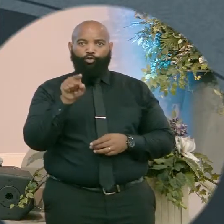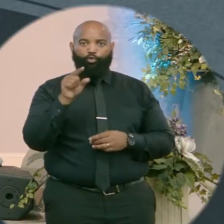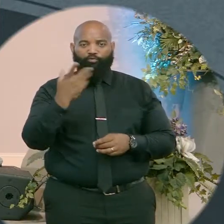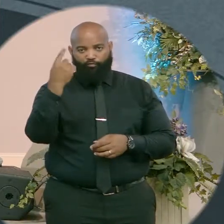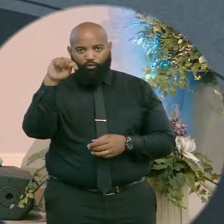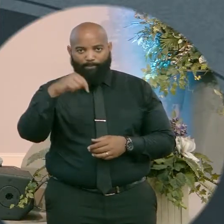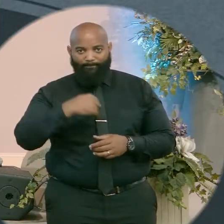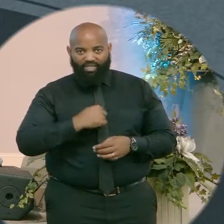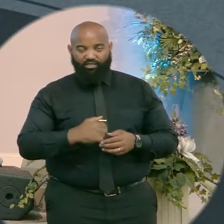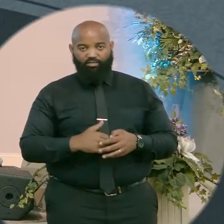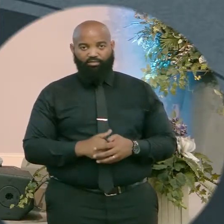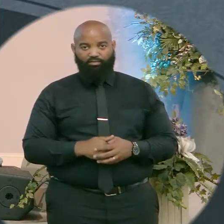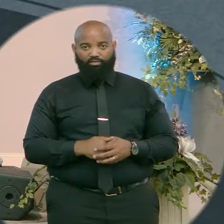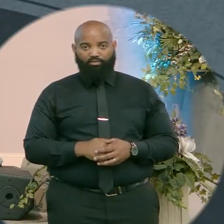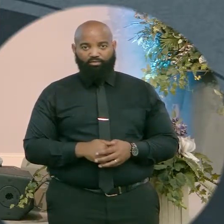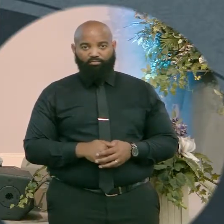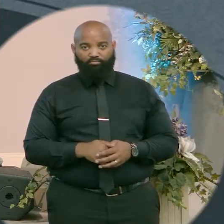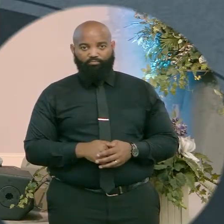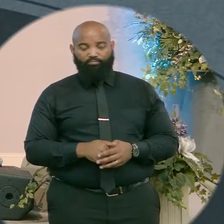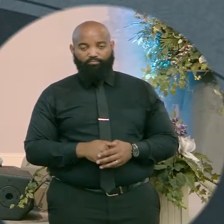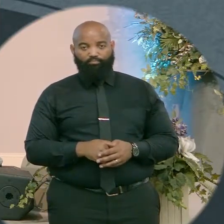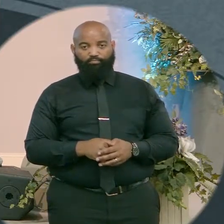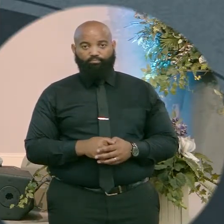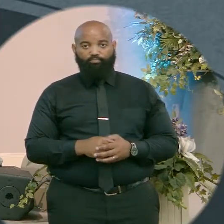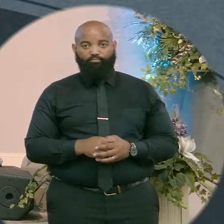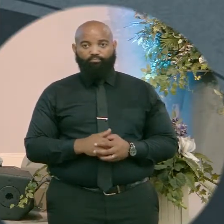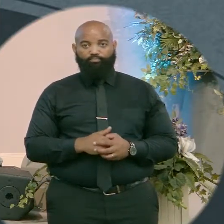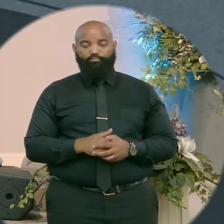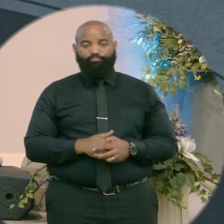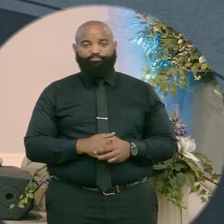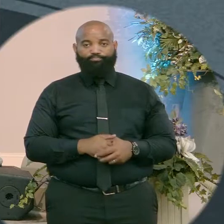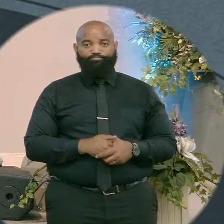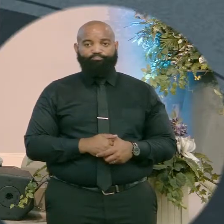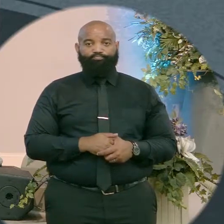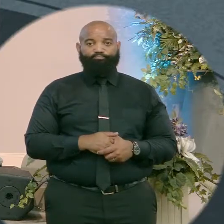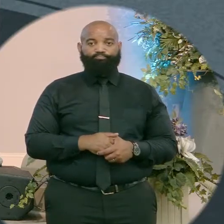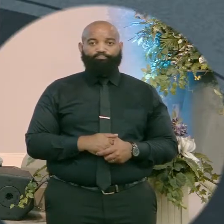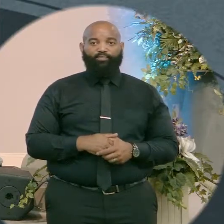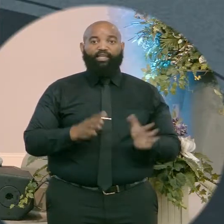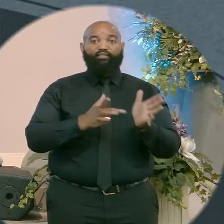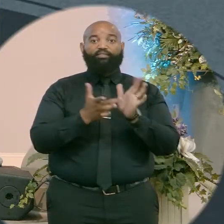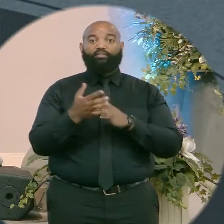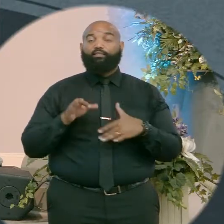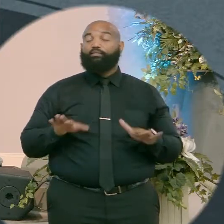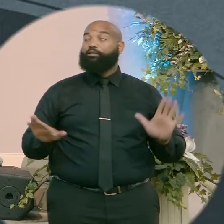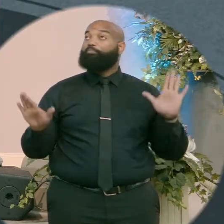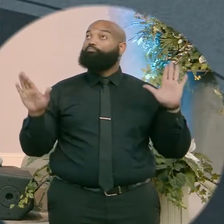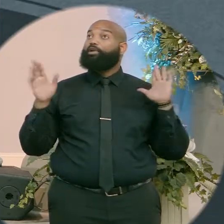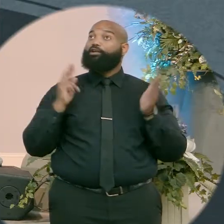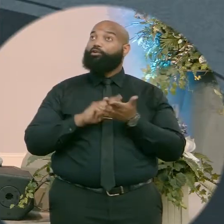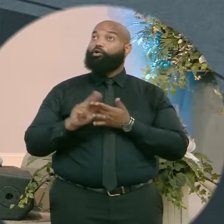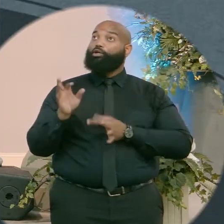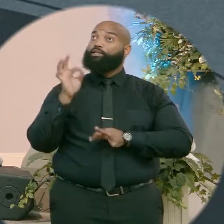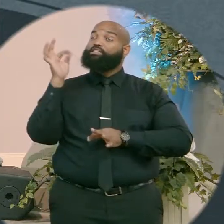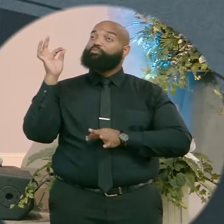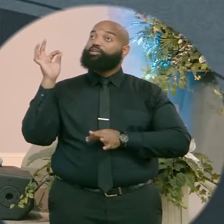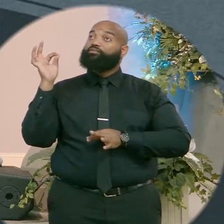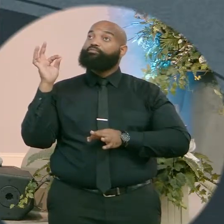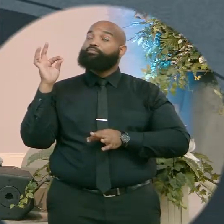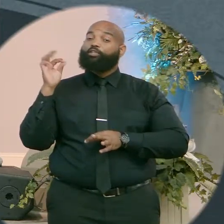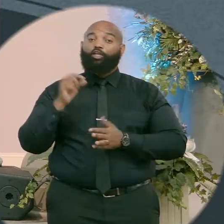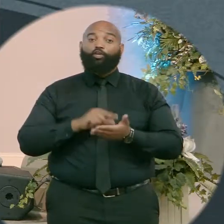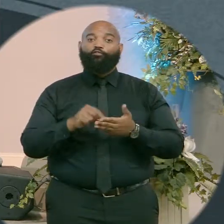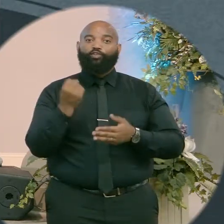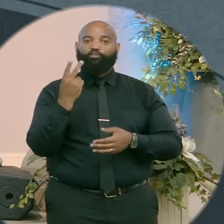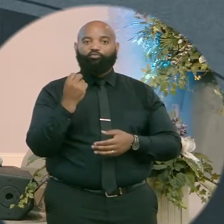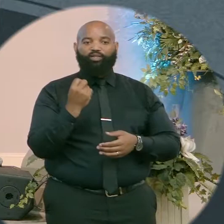How does this happen? Because when you look at this thing, Jesus was submissive to the spirit. I want you to see verse 12.